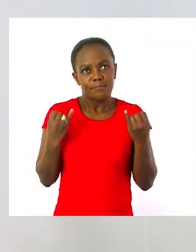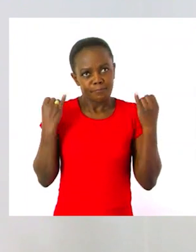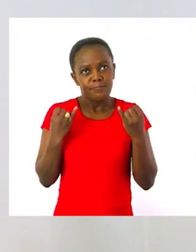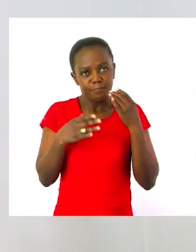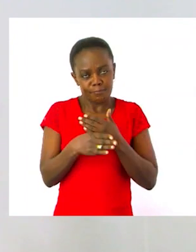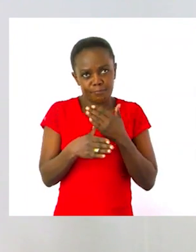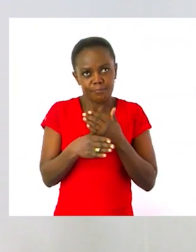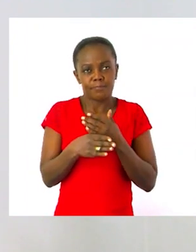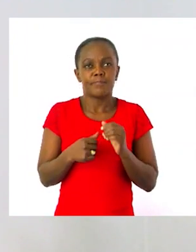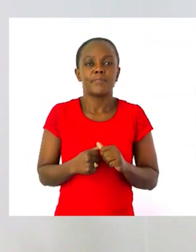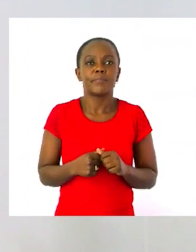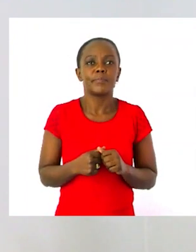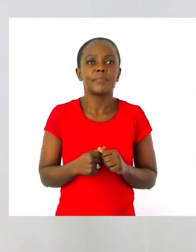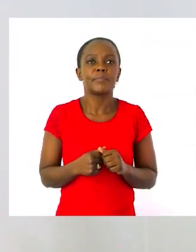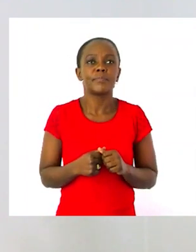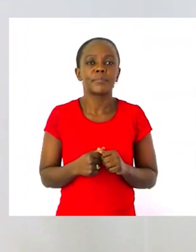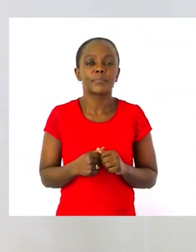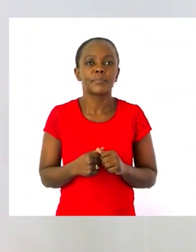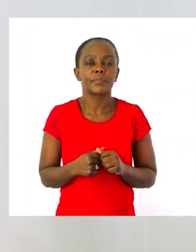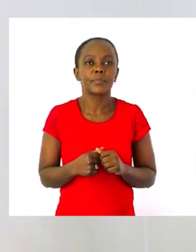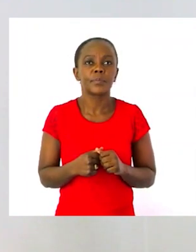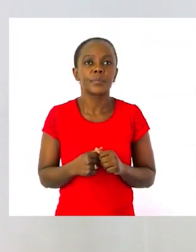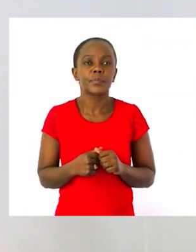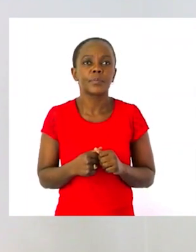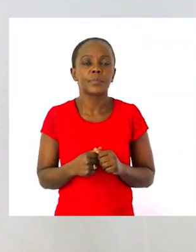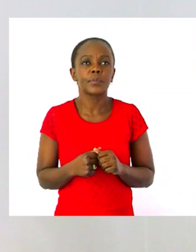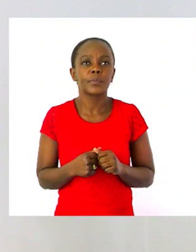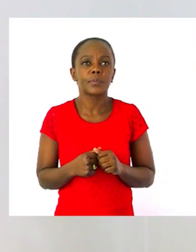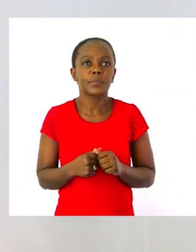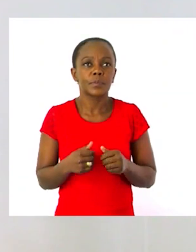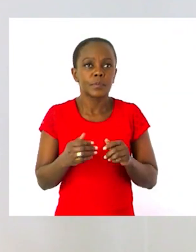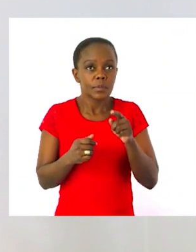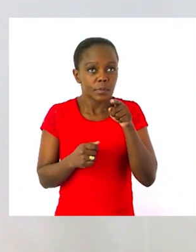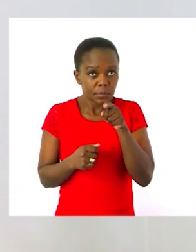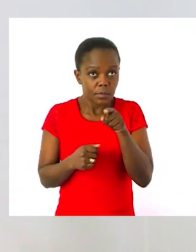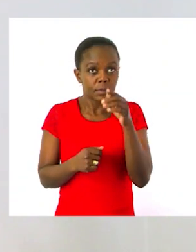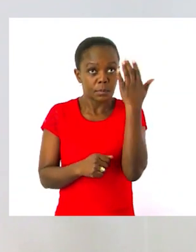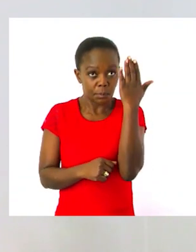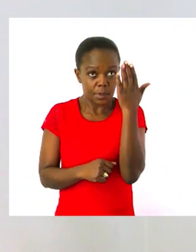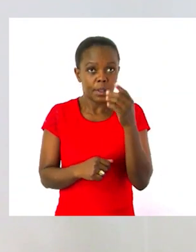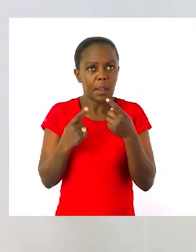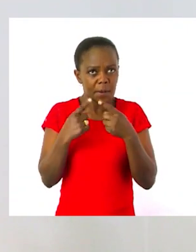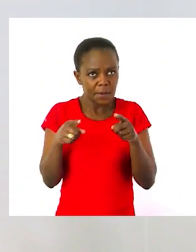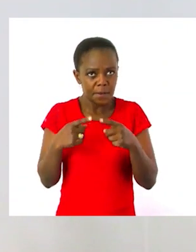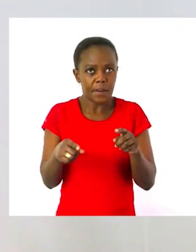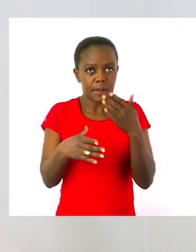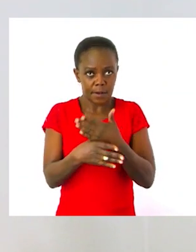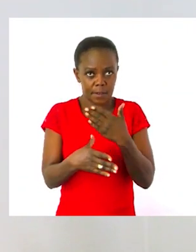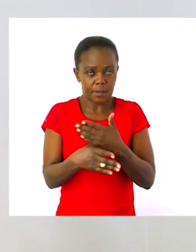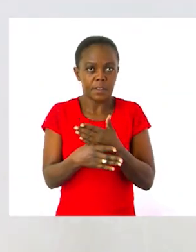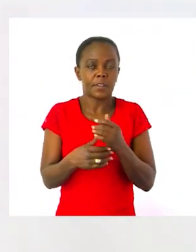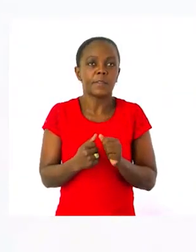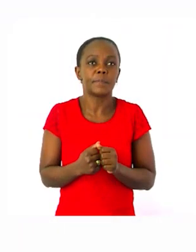include the days of the week. Right. On these pictures, there are different activities done by different